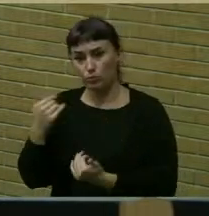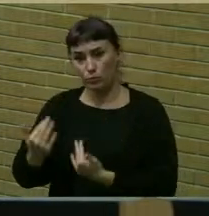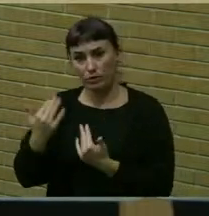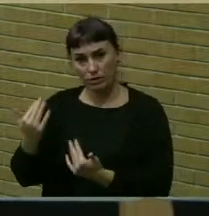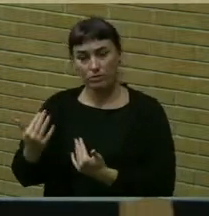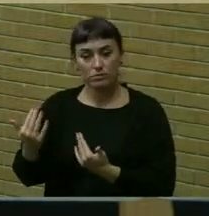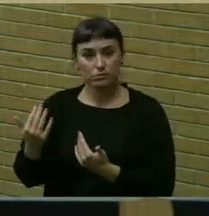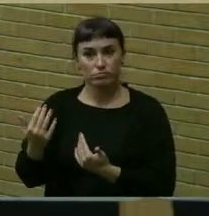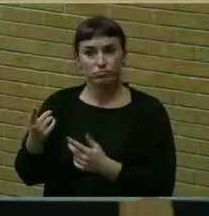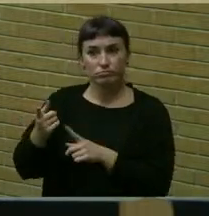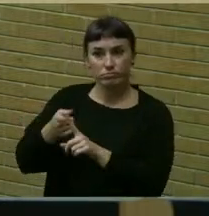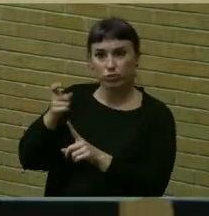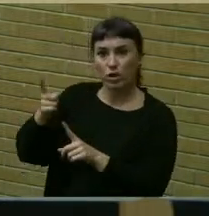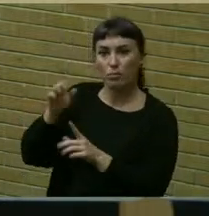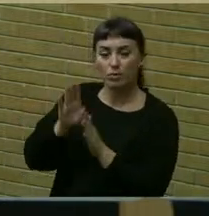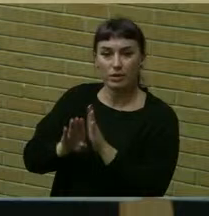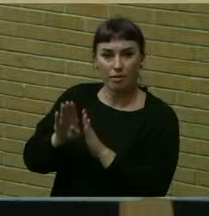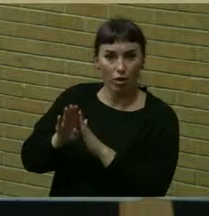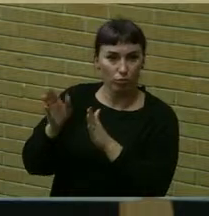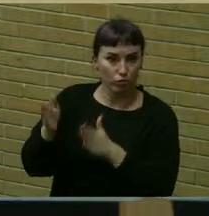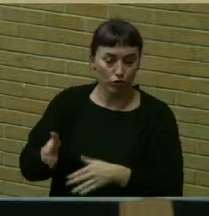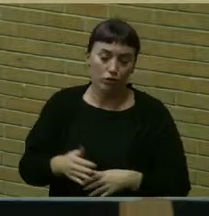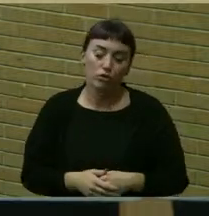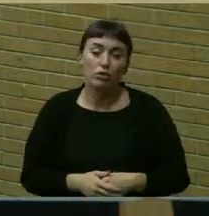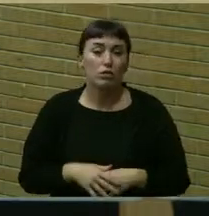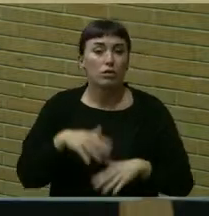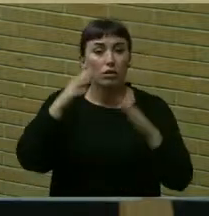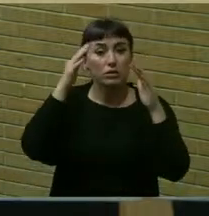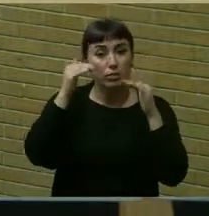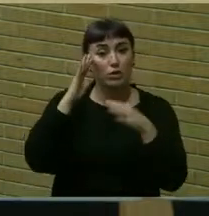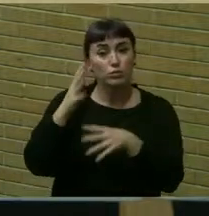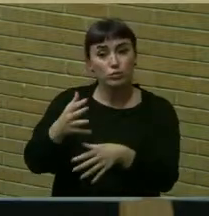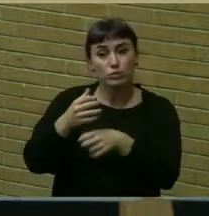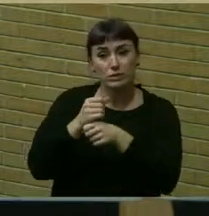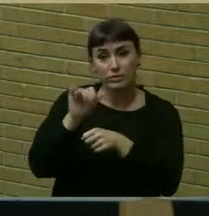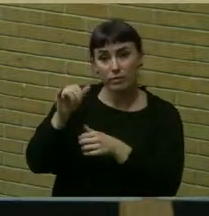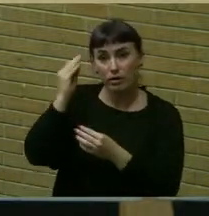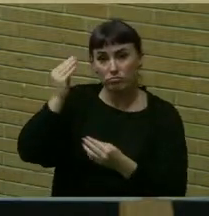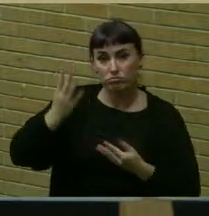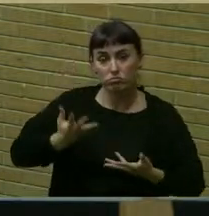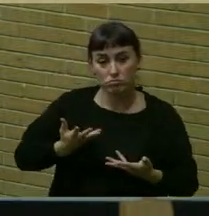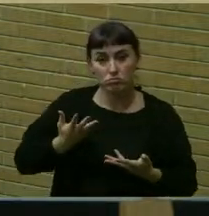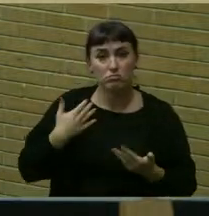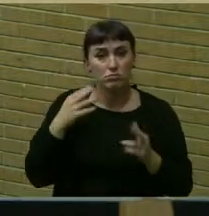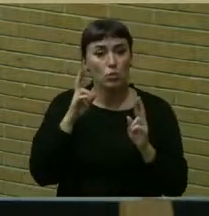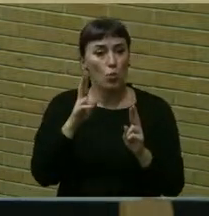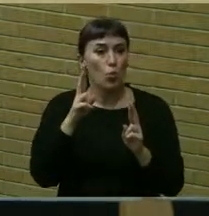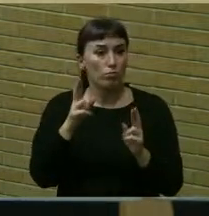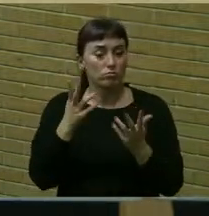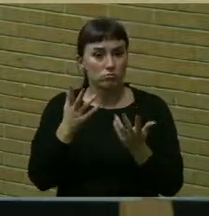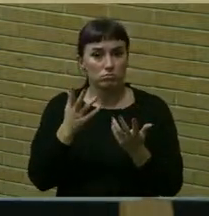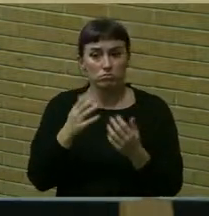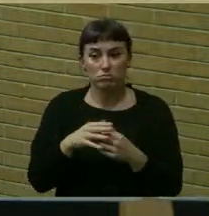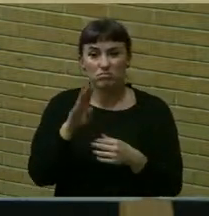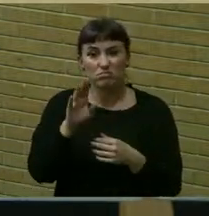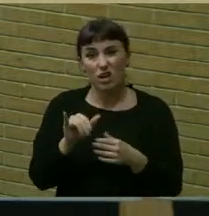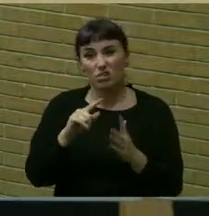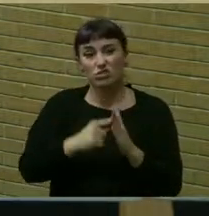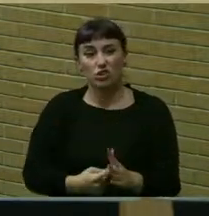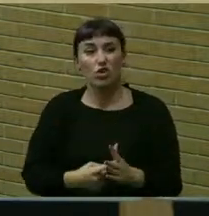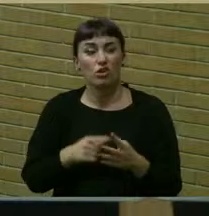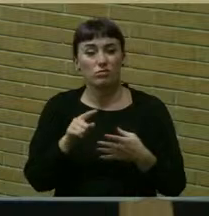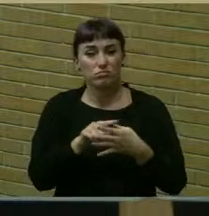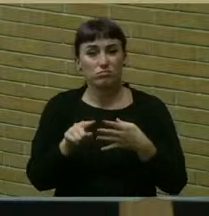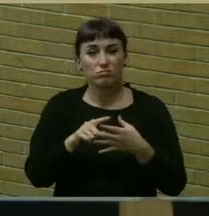from the developer we expect to receive that information we hope anyway by the start